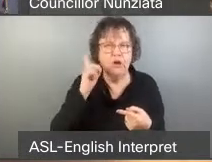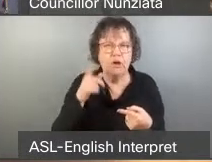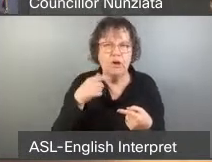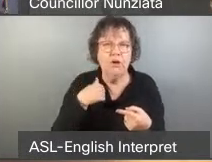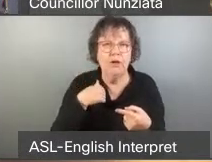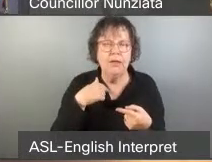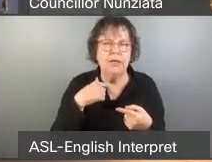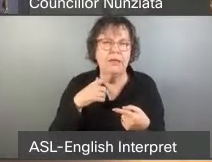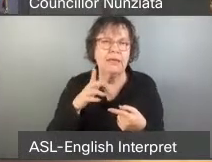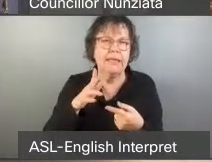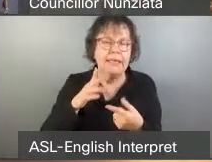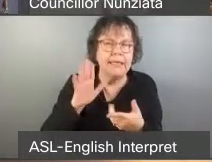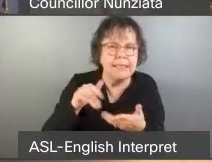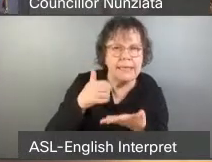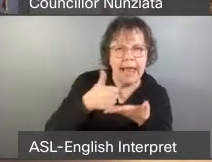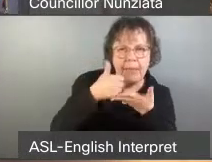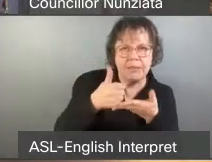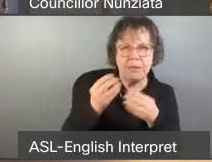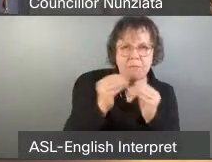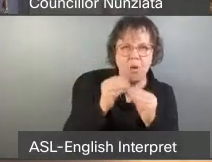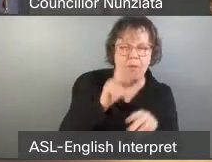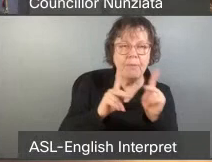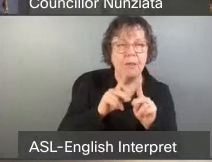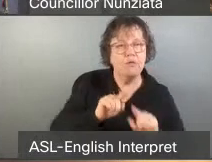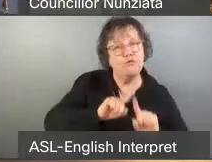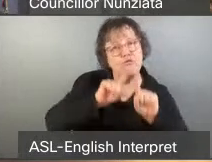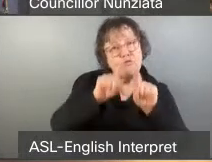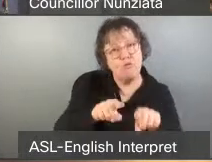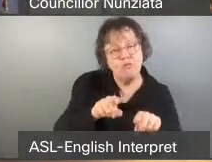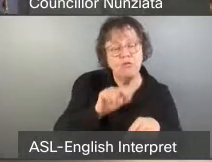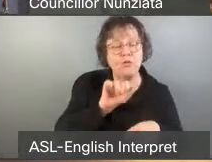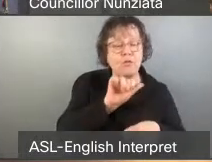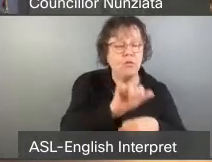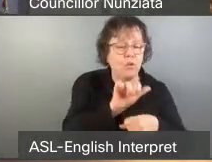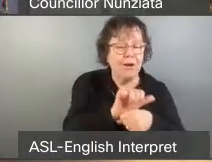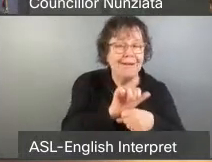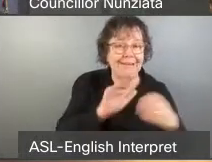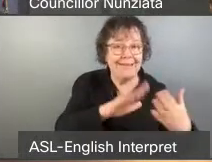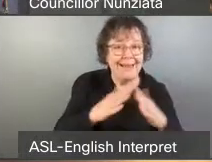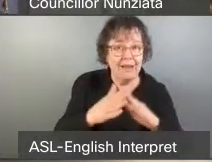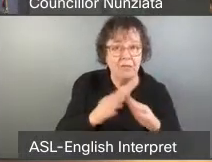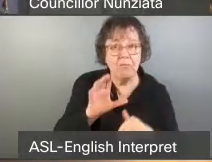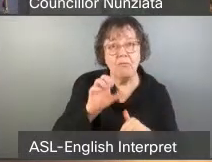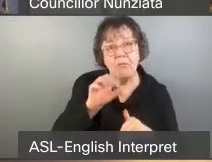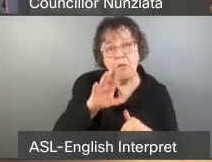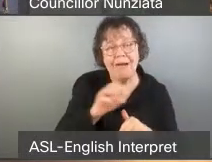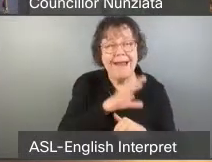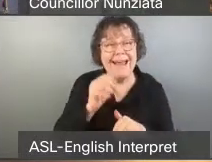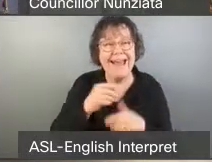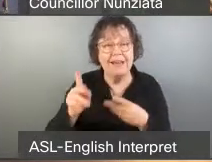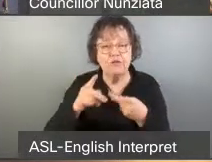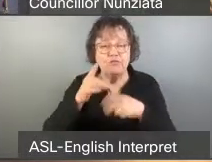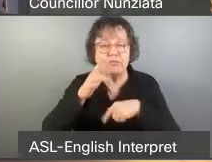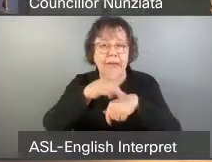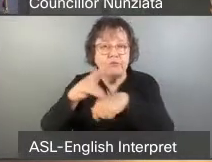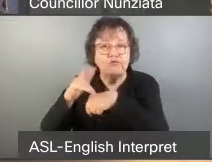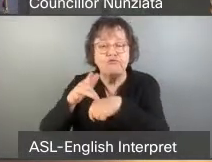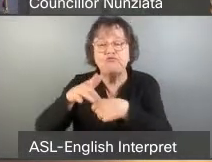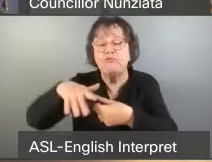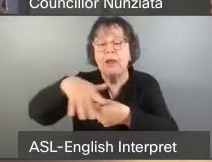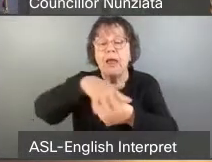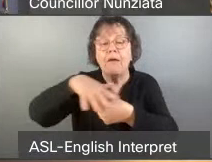it helps more people from Scarborough get to jobs in the downtown core and also to visit more parts of the waterfront. I know from